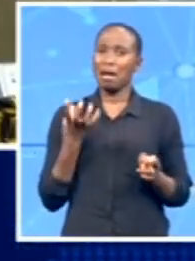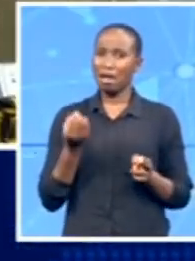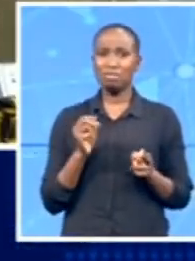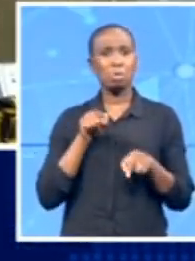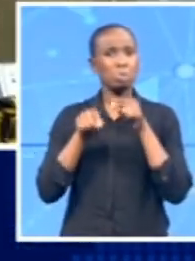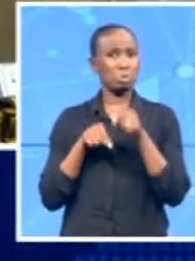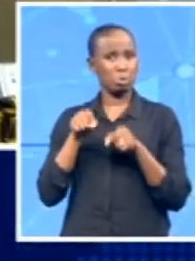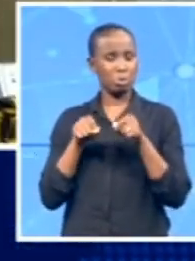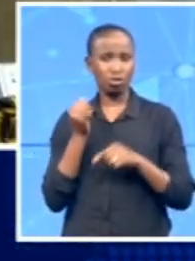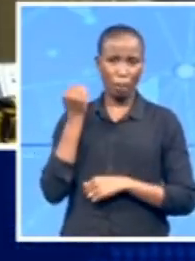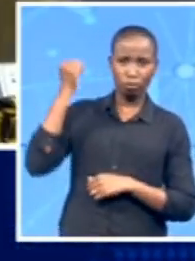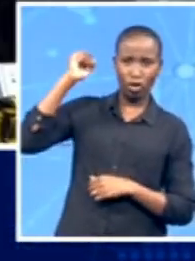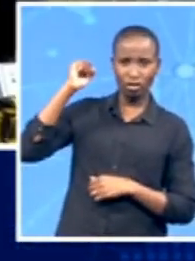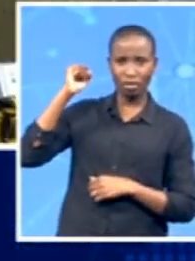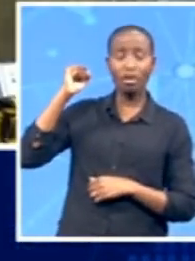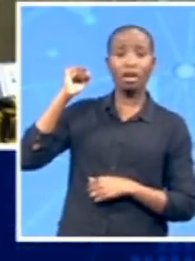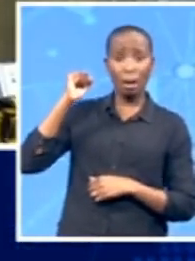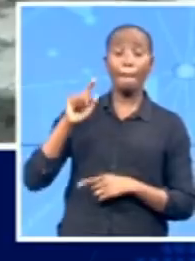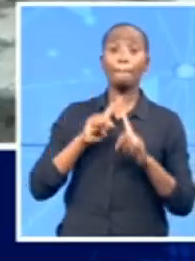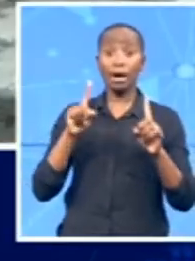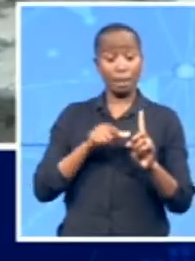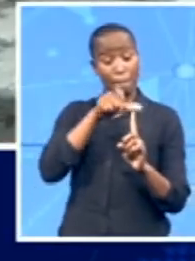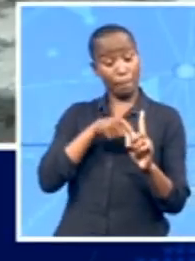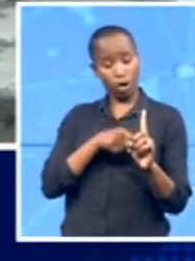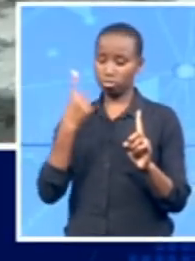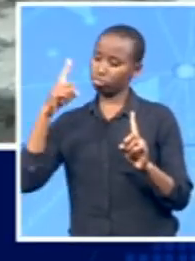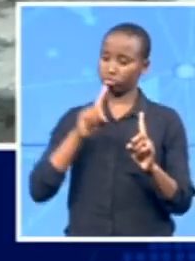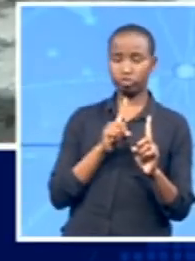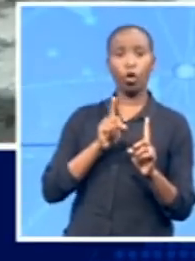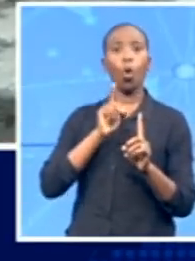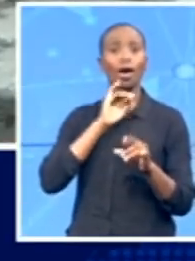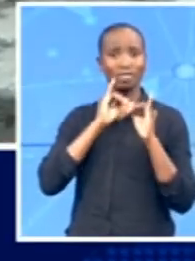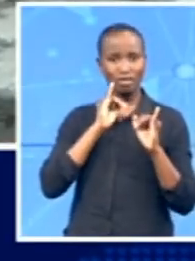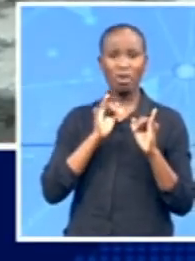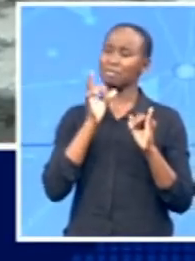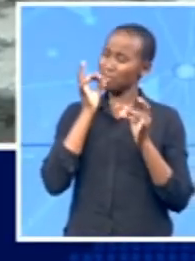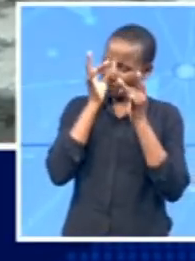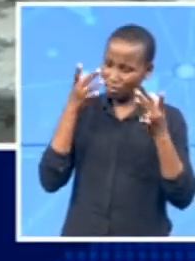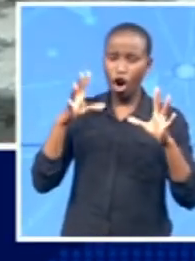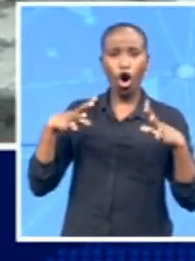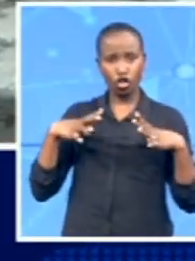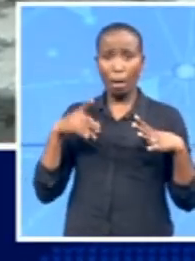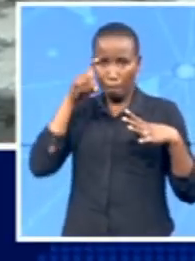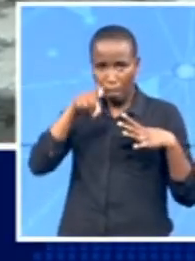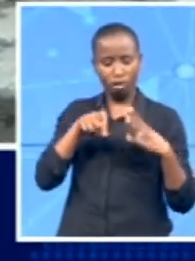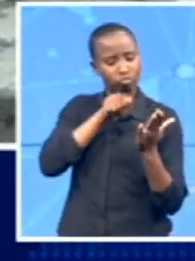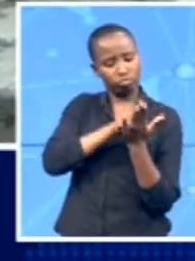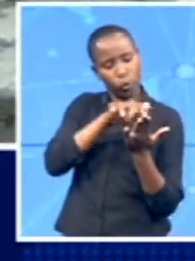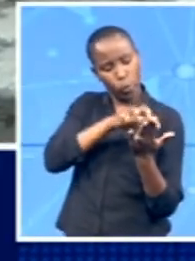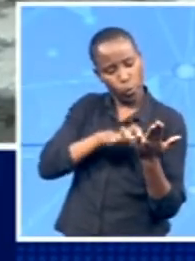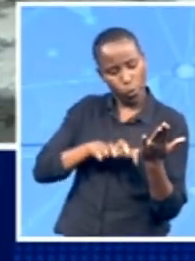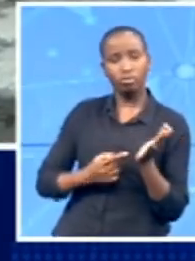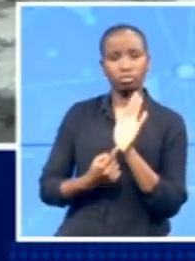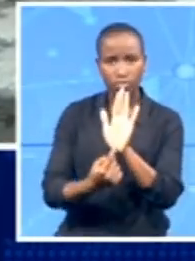told beforehand. And firstly, those allegations must be in writing. And the candidate is told beforehand. And